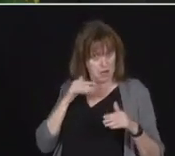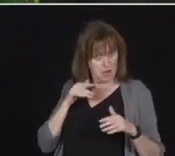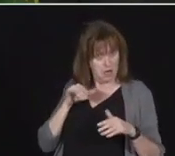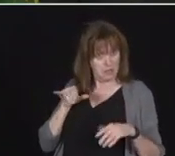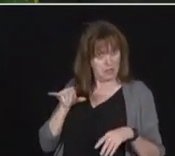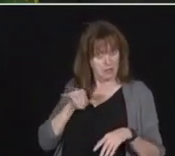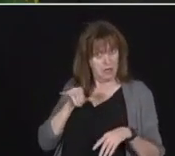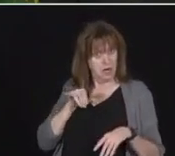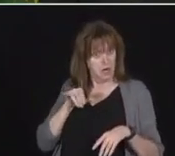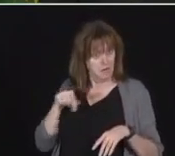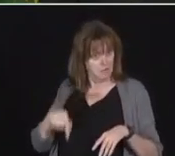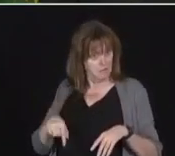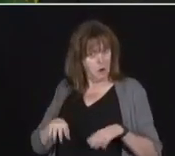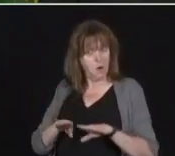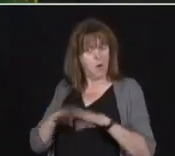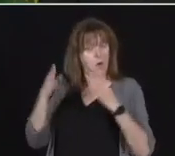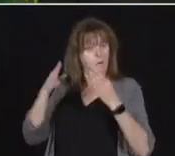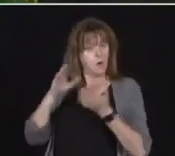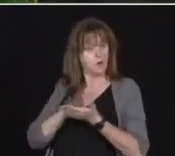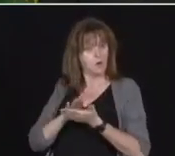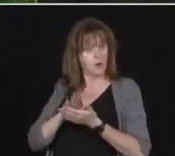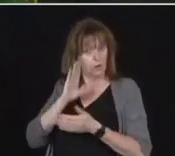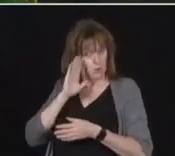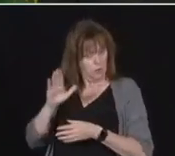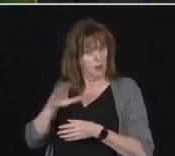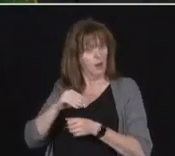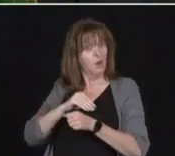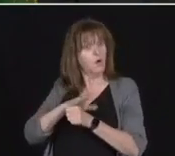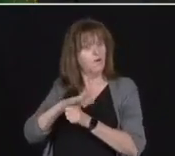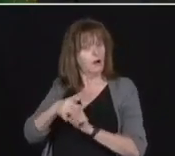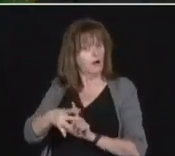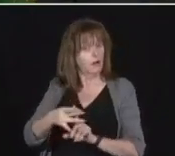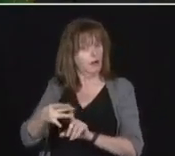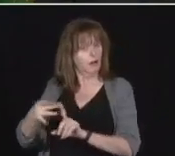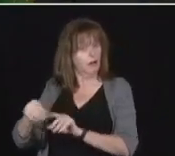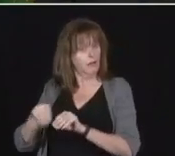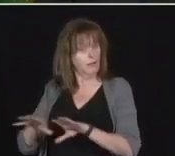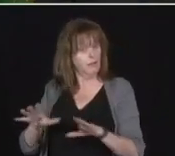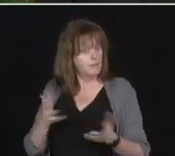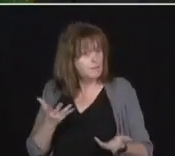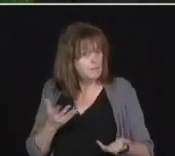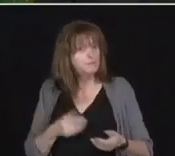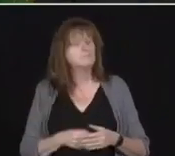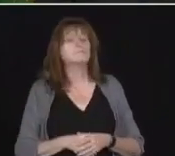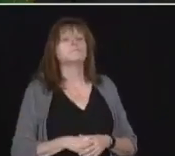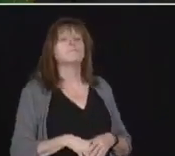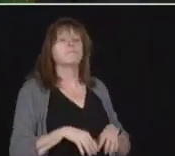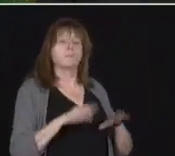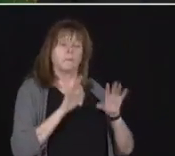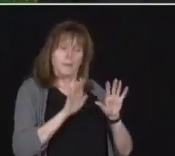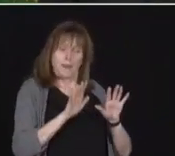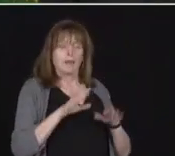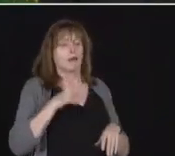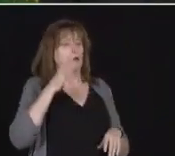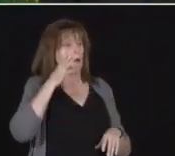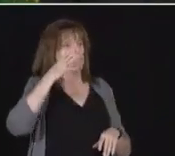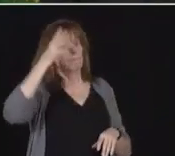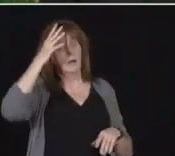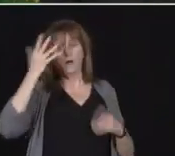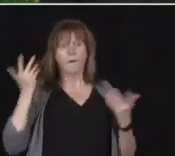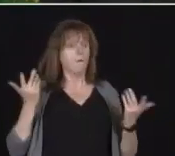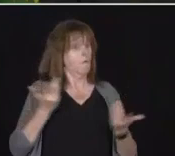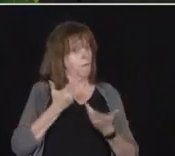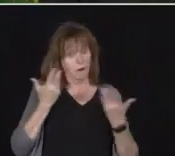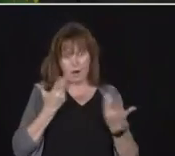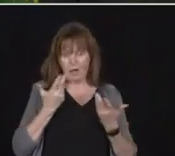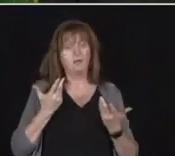once they open? I think what the parents should expect is the government is going to take every single precaution possible to keep the children safe. It